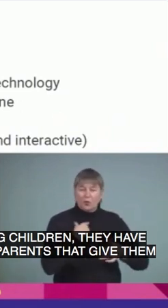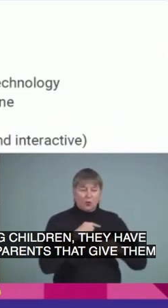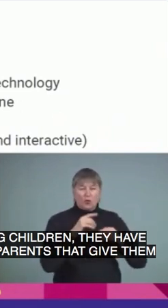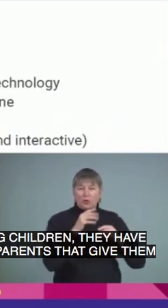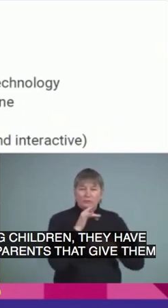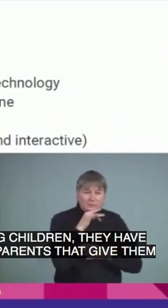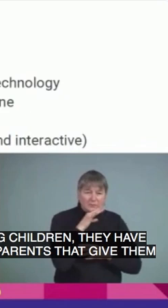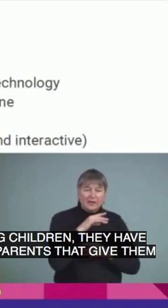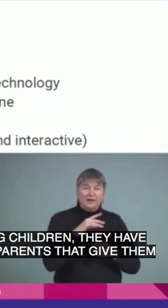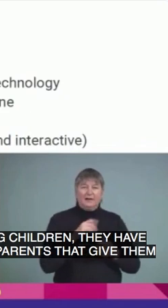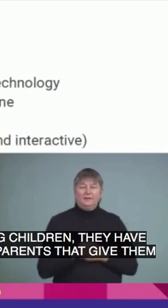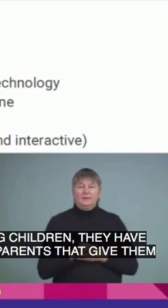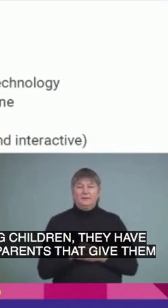communication, it's the richness.